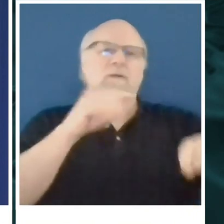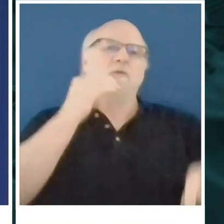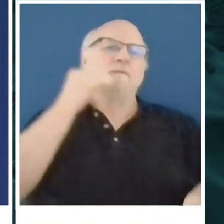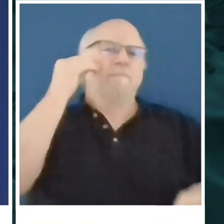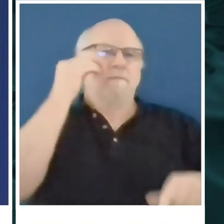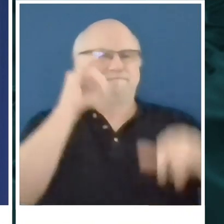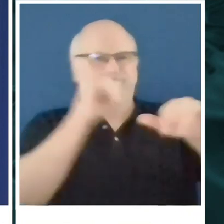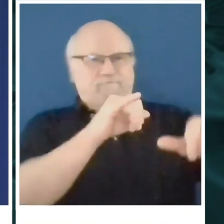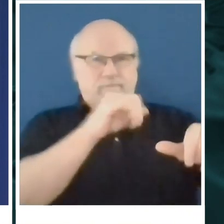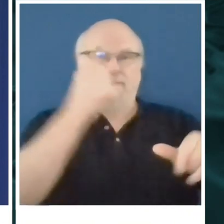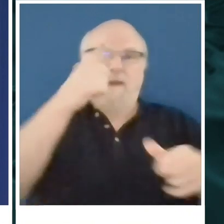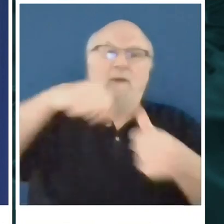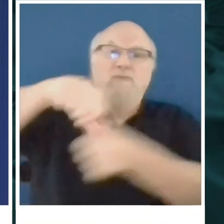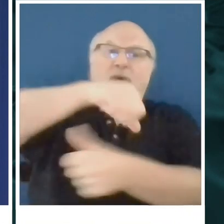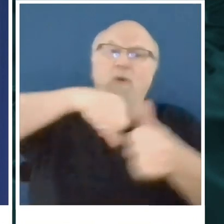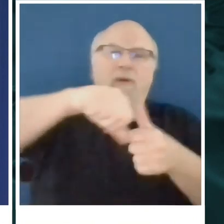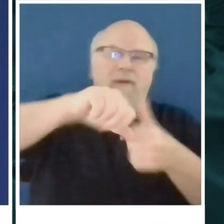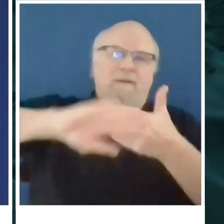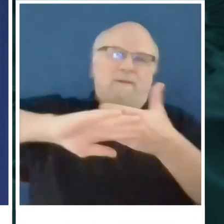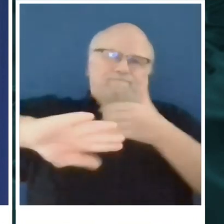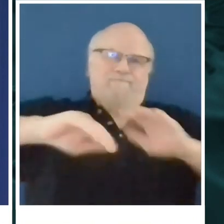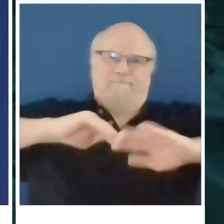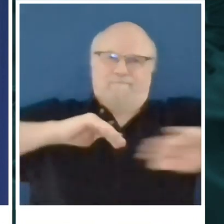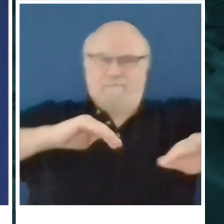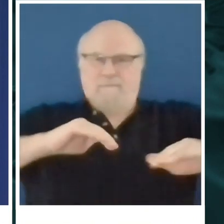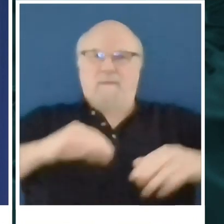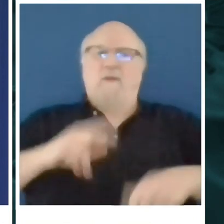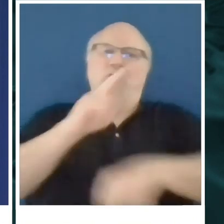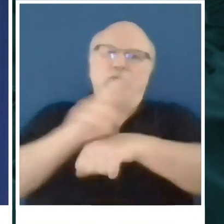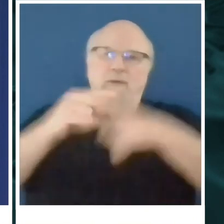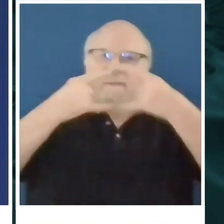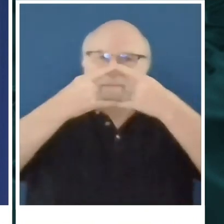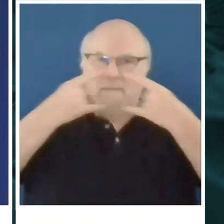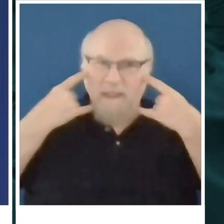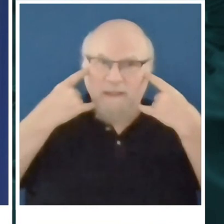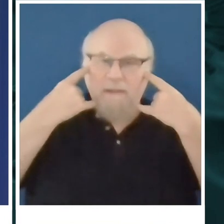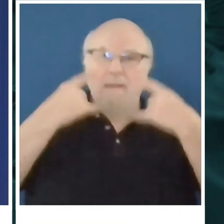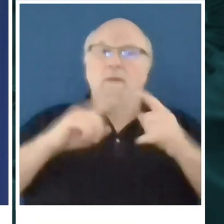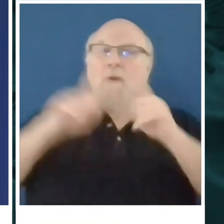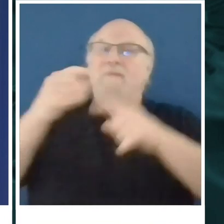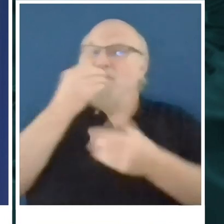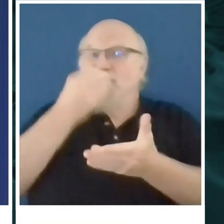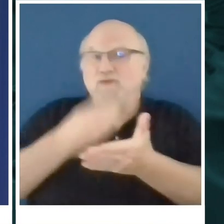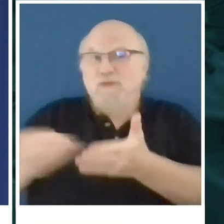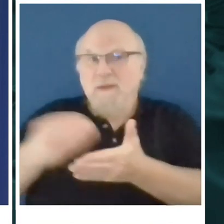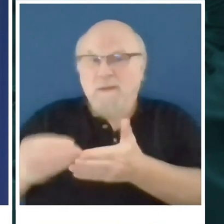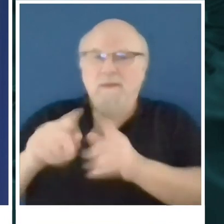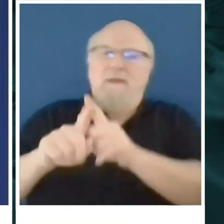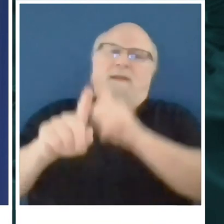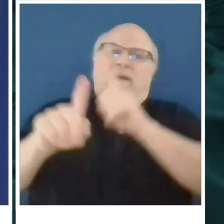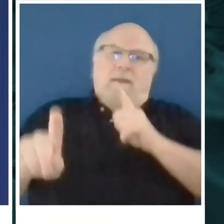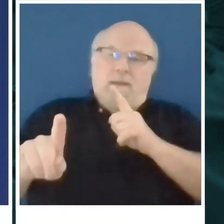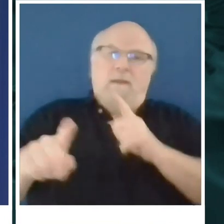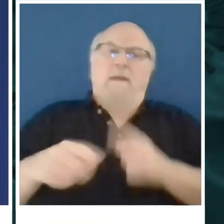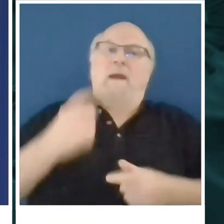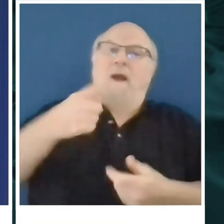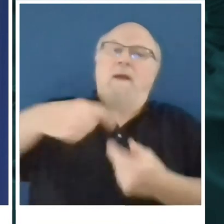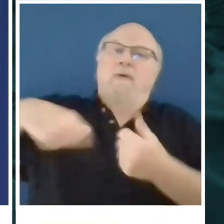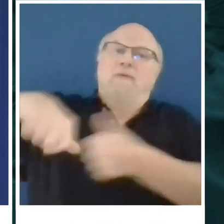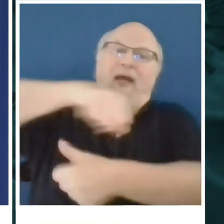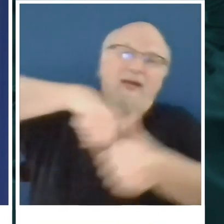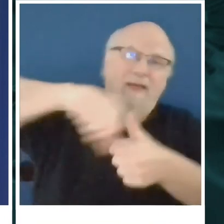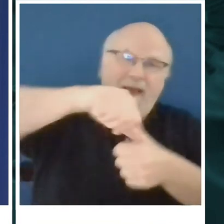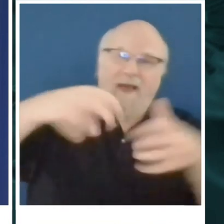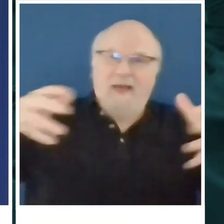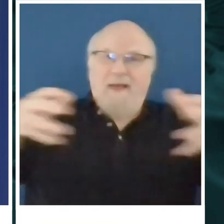masks if you're in grocery stores or out getting other essential items. I cannot stress the social distancing enough. I still continue to see,